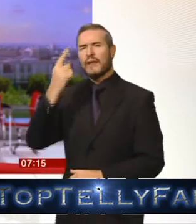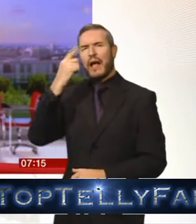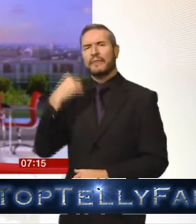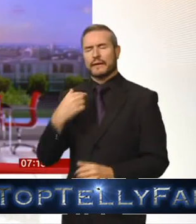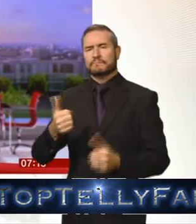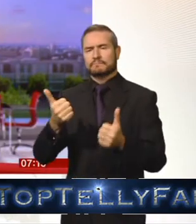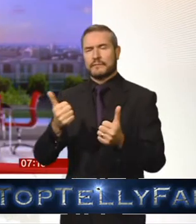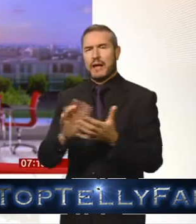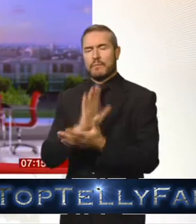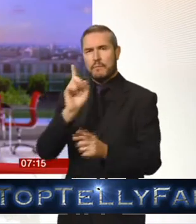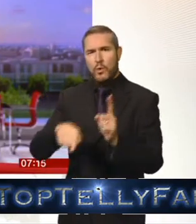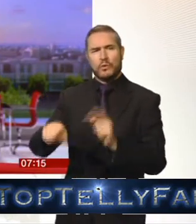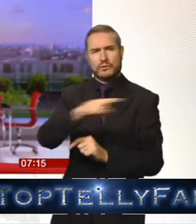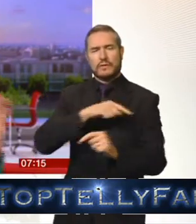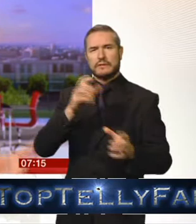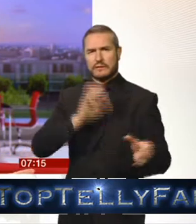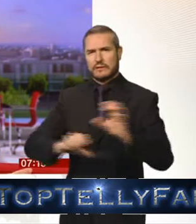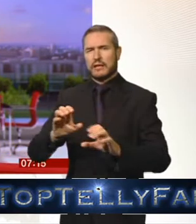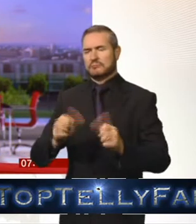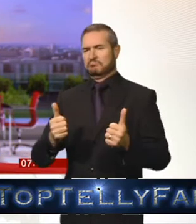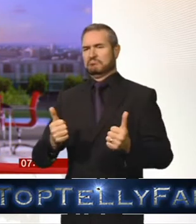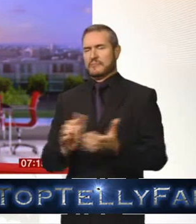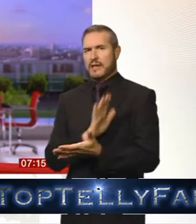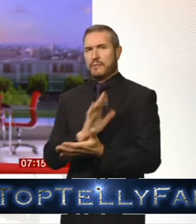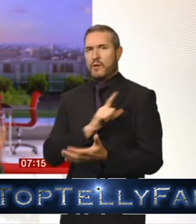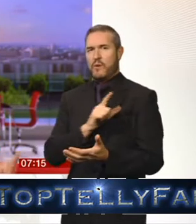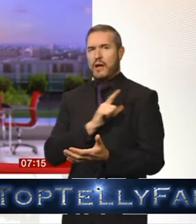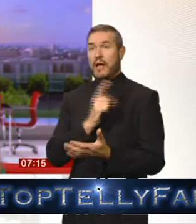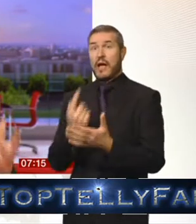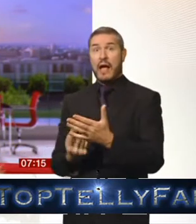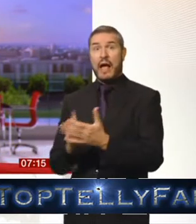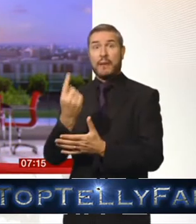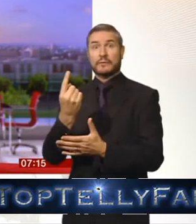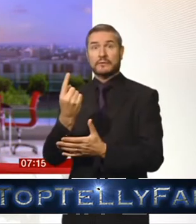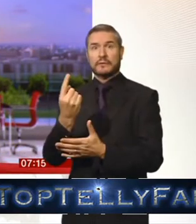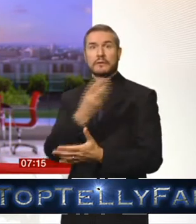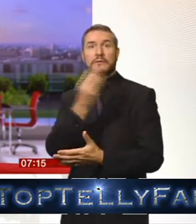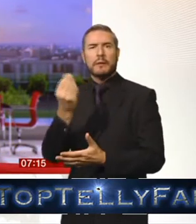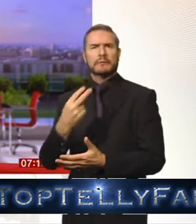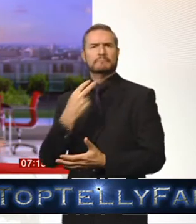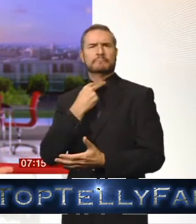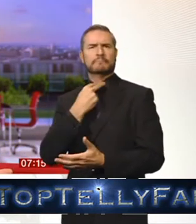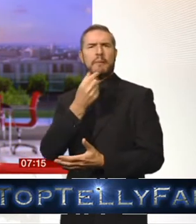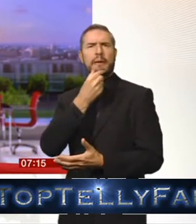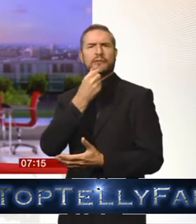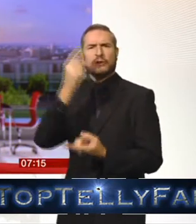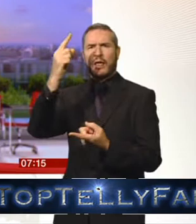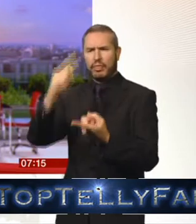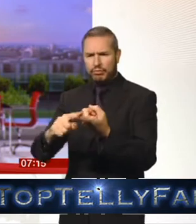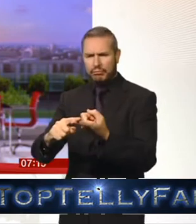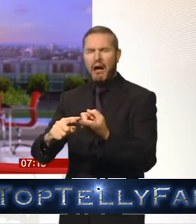story yes it is everybody seems to think that it's you know it's like oh no it's it's run out of batteries it's dead it's not dead it's just sleeping